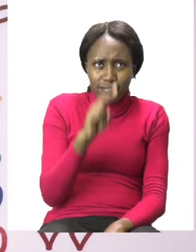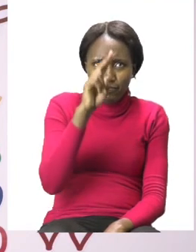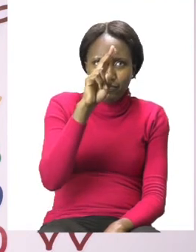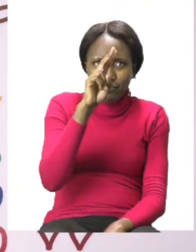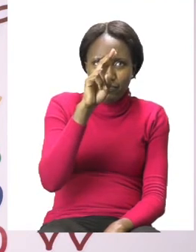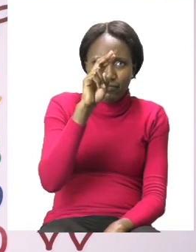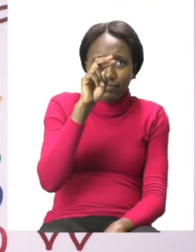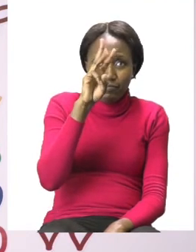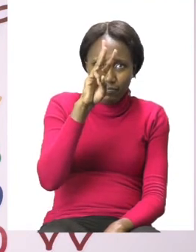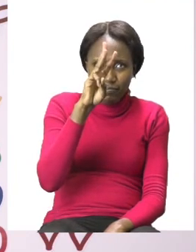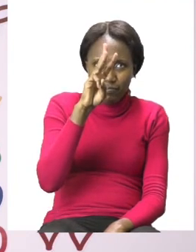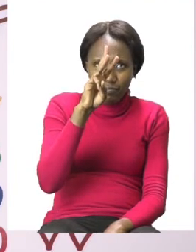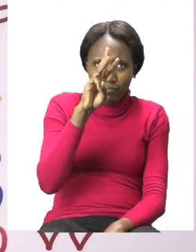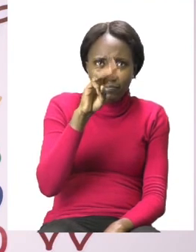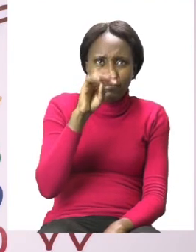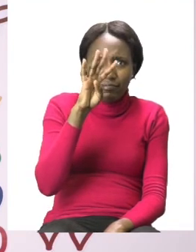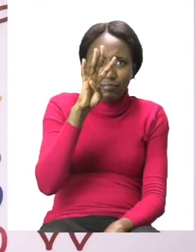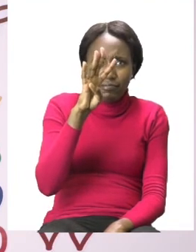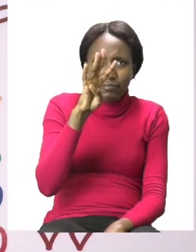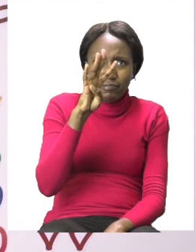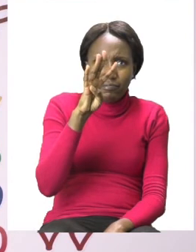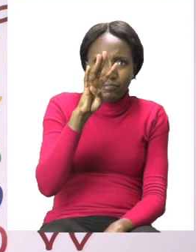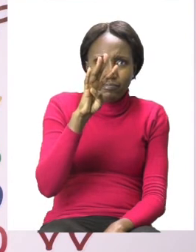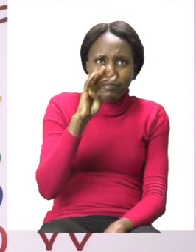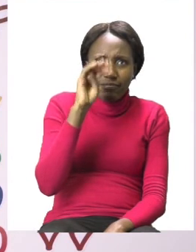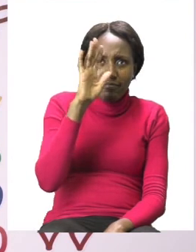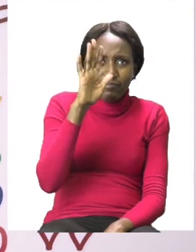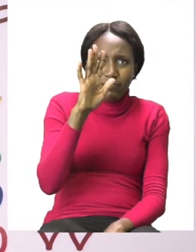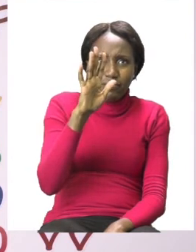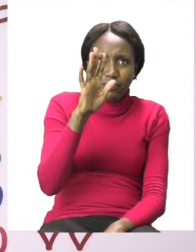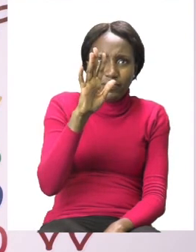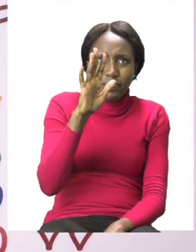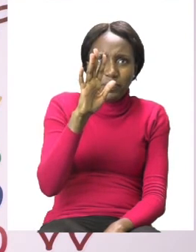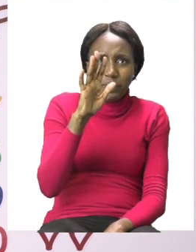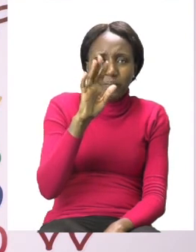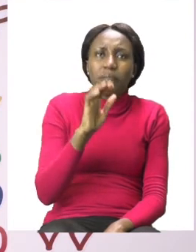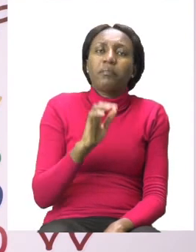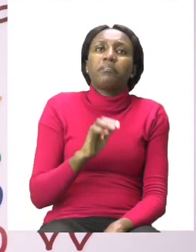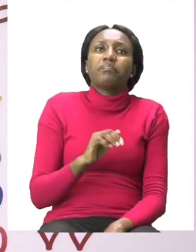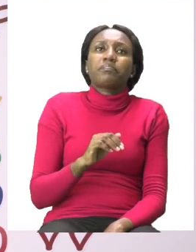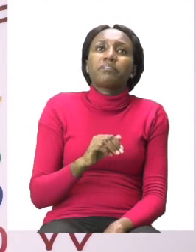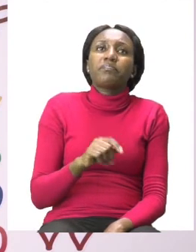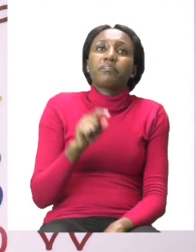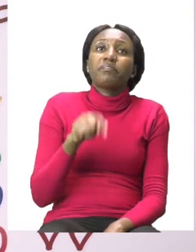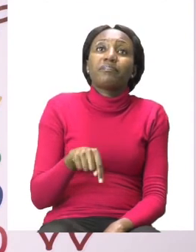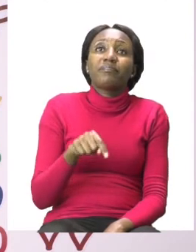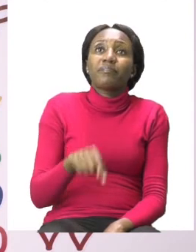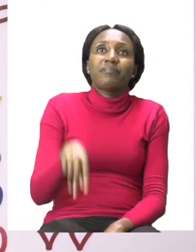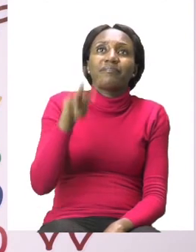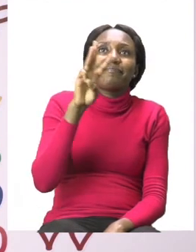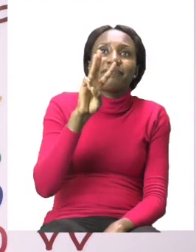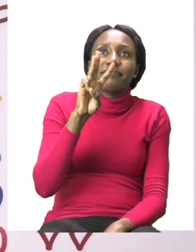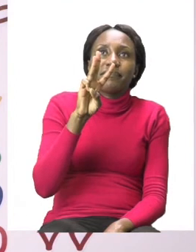a three, a four, another four. So that means we need to put a